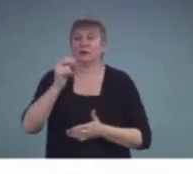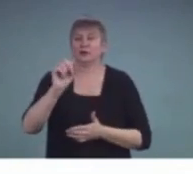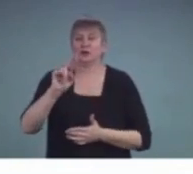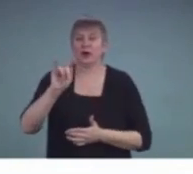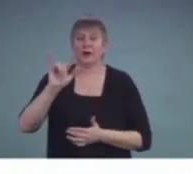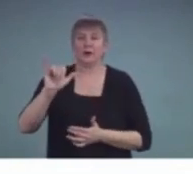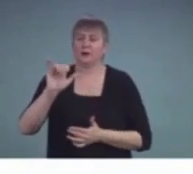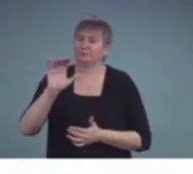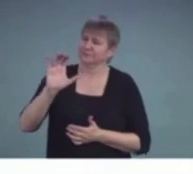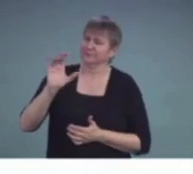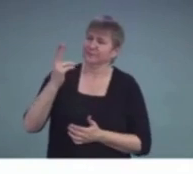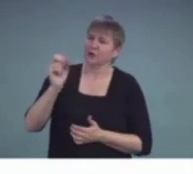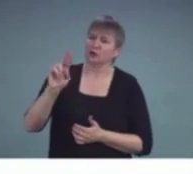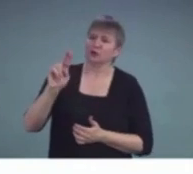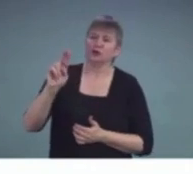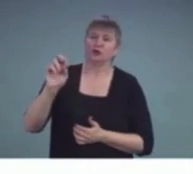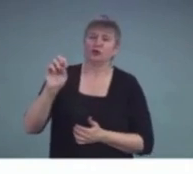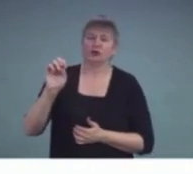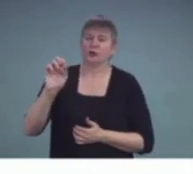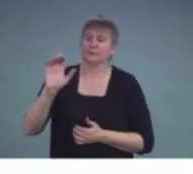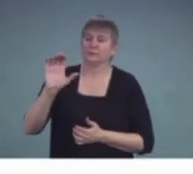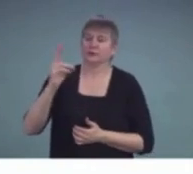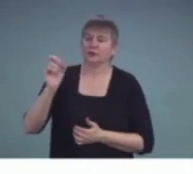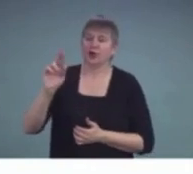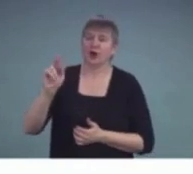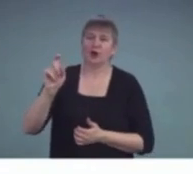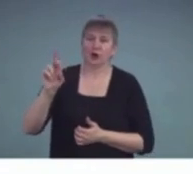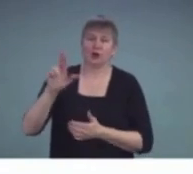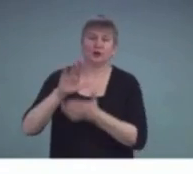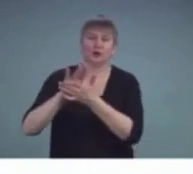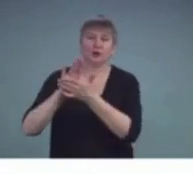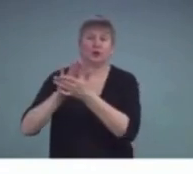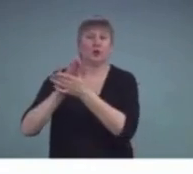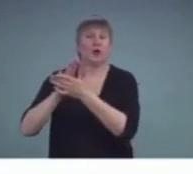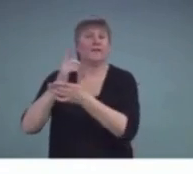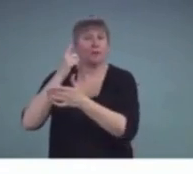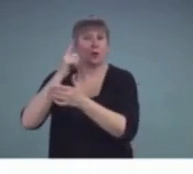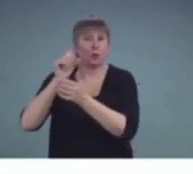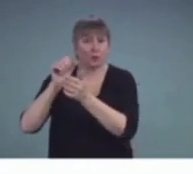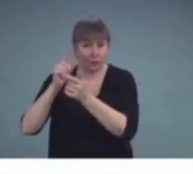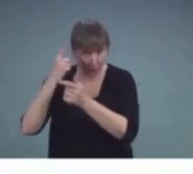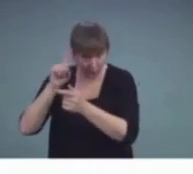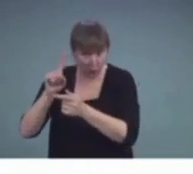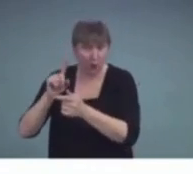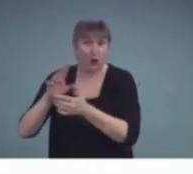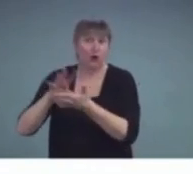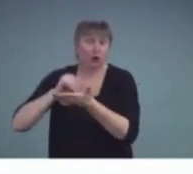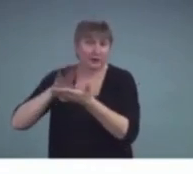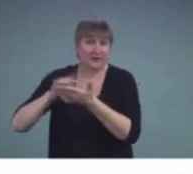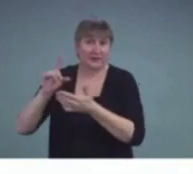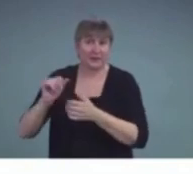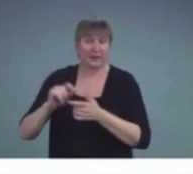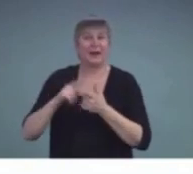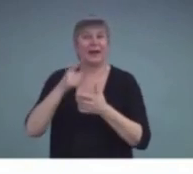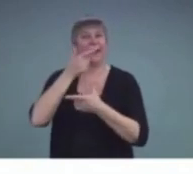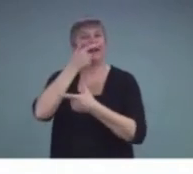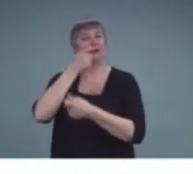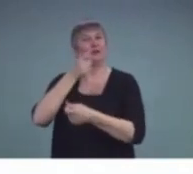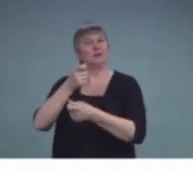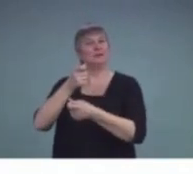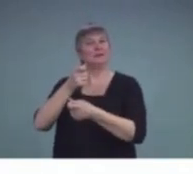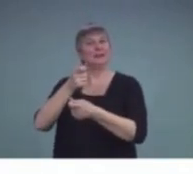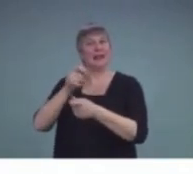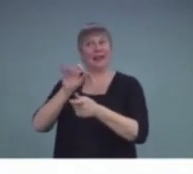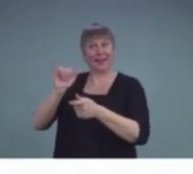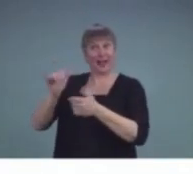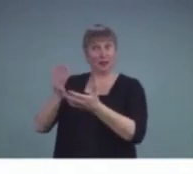disabilities. And so, it was quite interesting because there were three other students there that had hearing loss in this category of what we